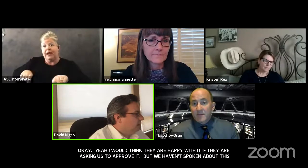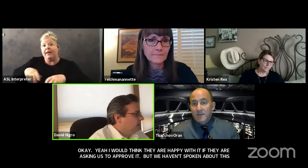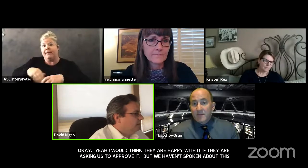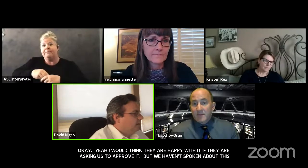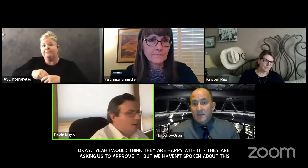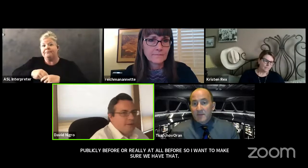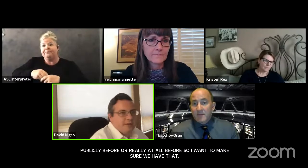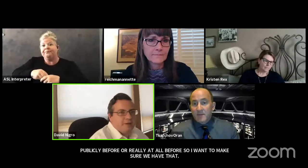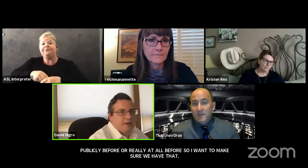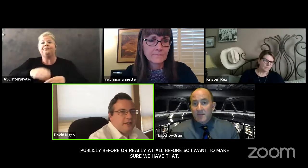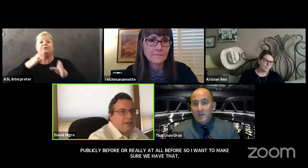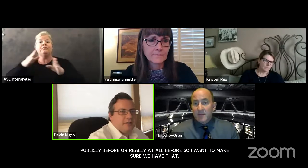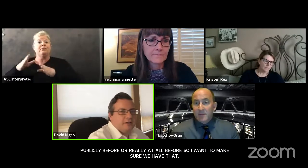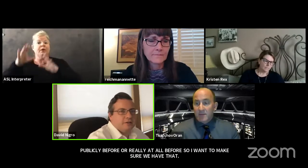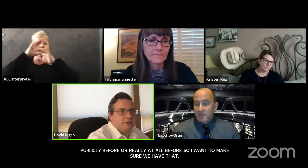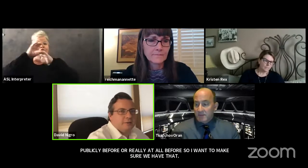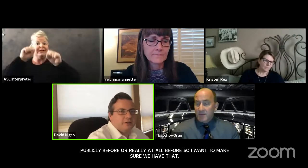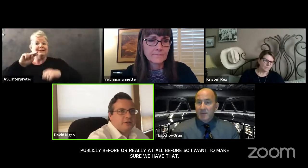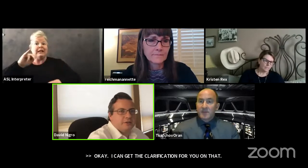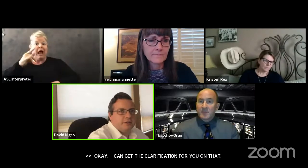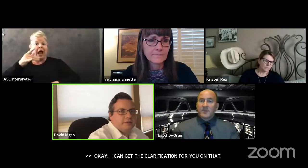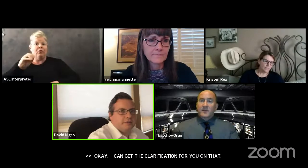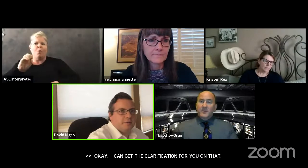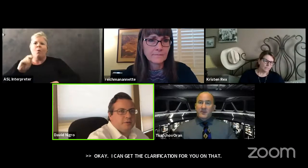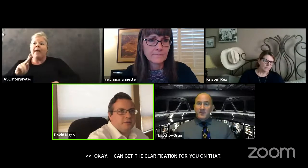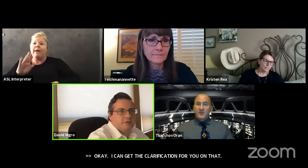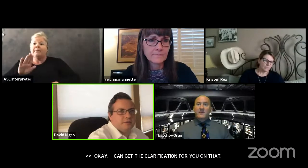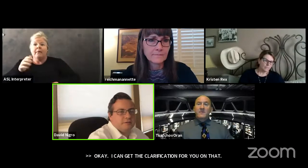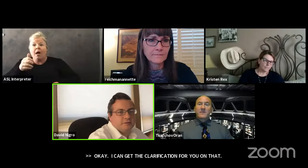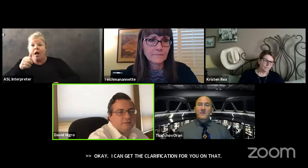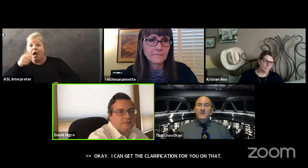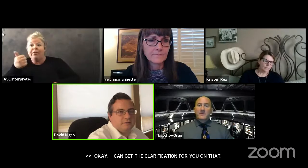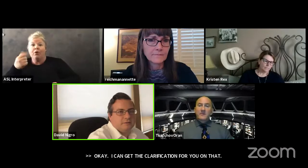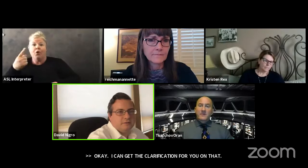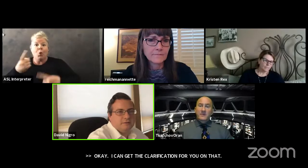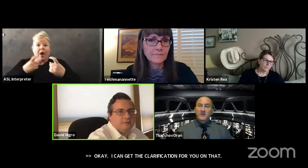uh great um if there are any other questions for the board